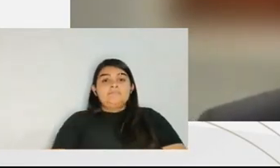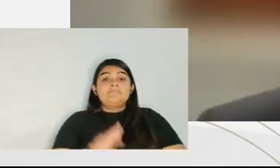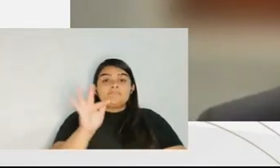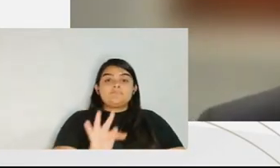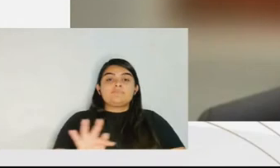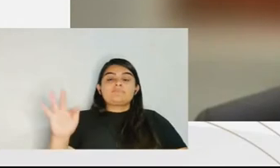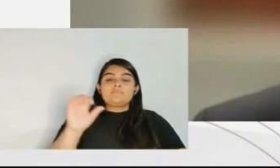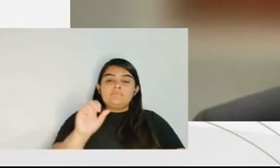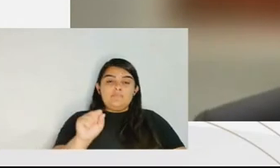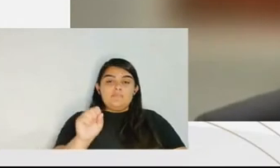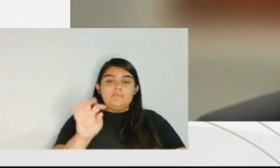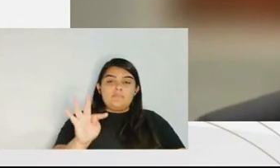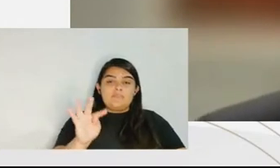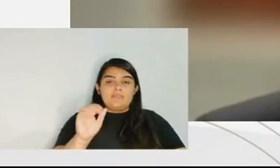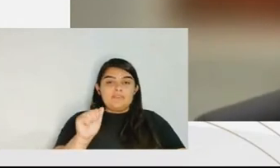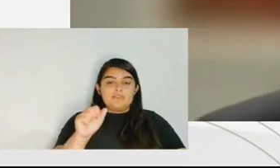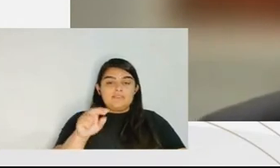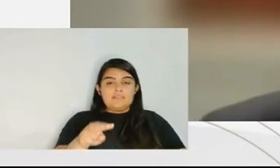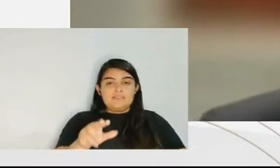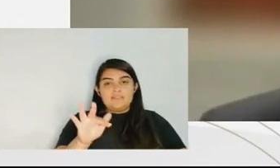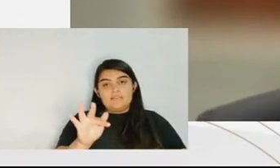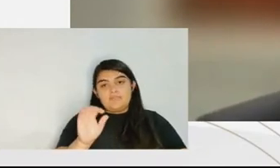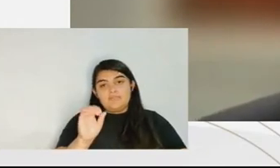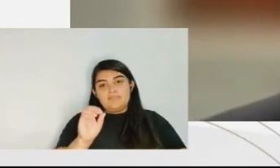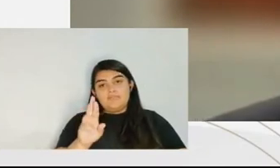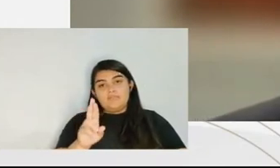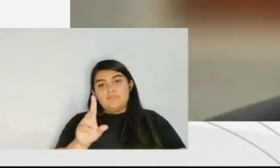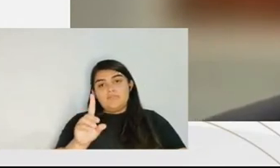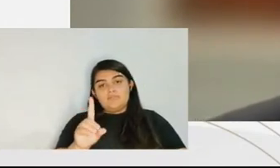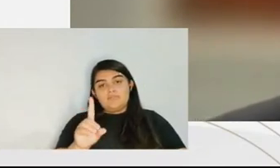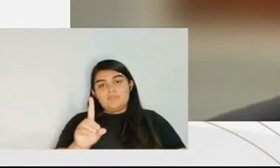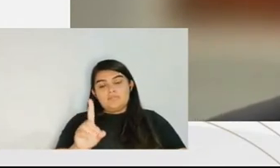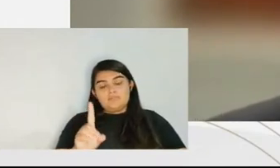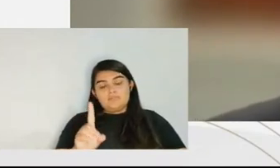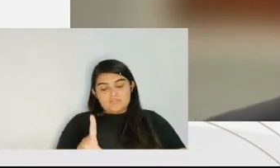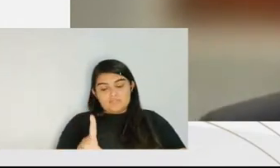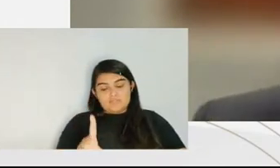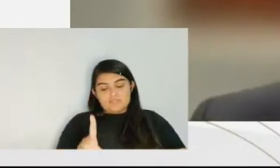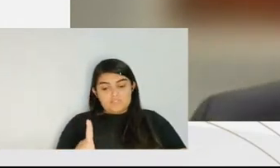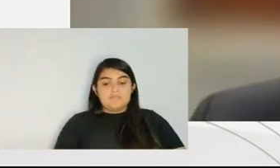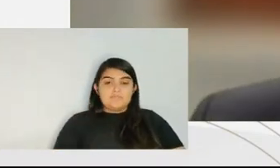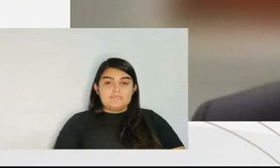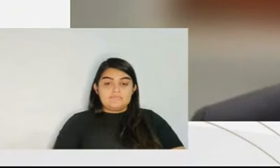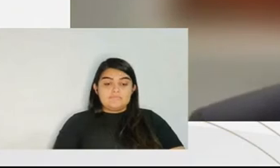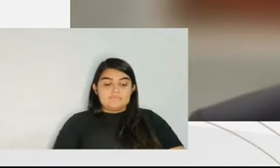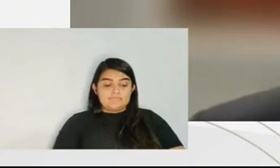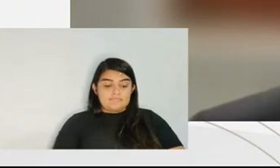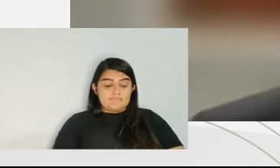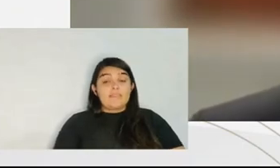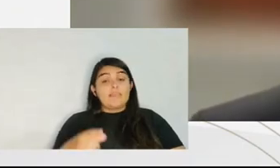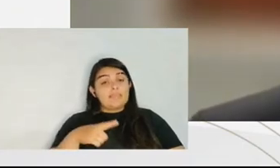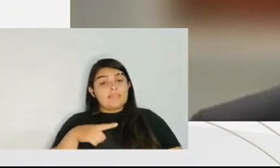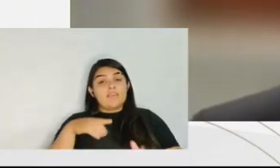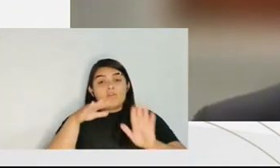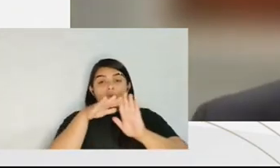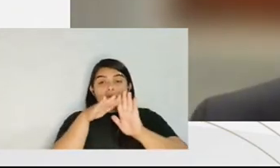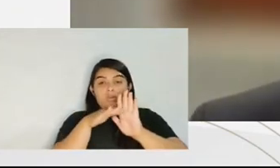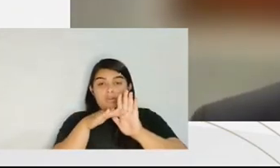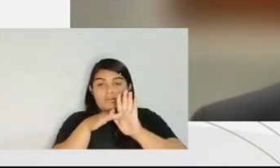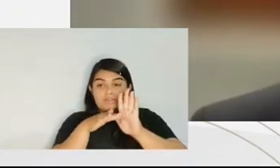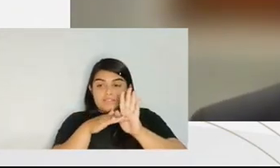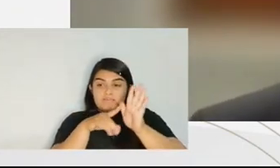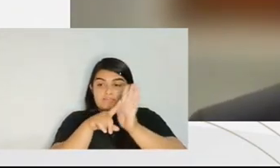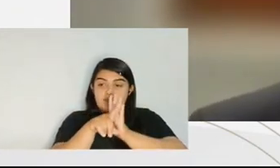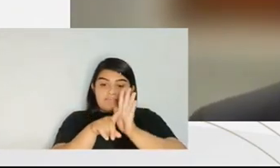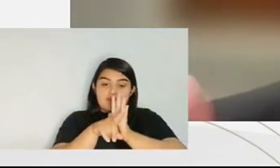teaches in Stanford, and the judges actually gave the suggestion.